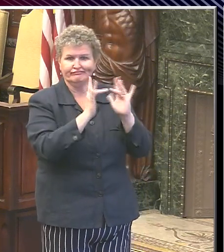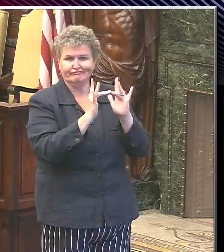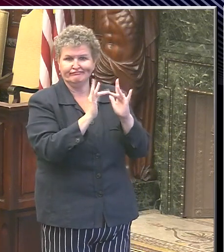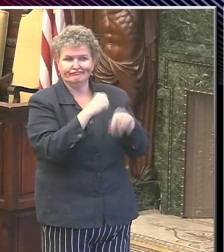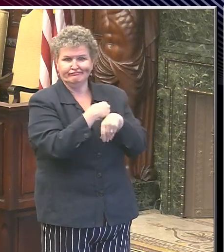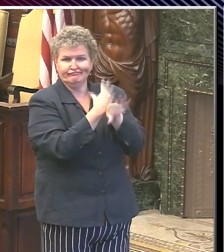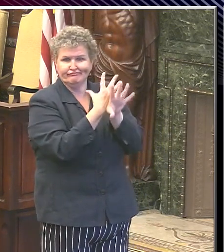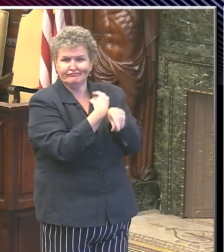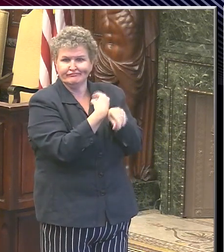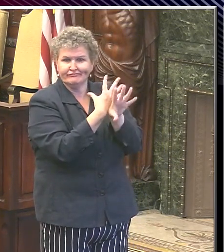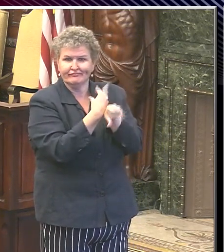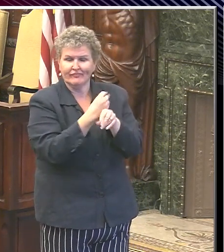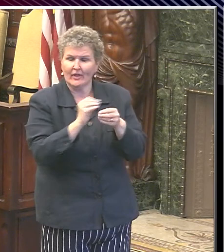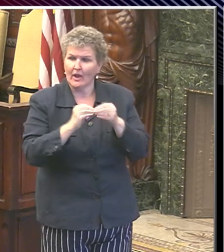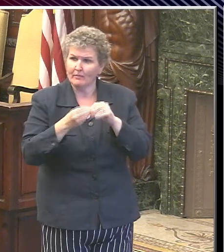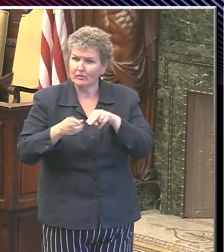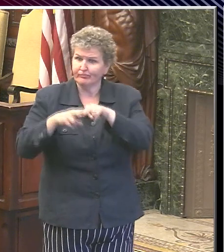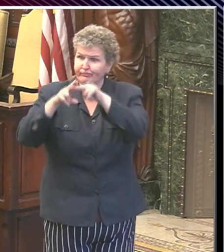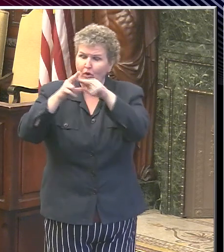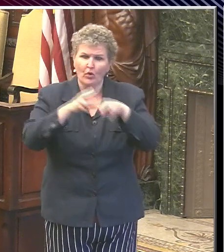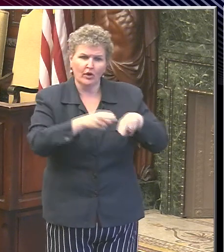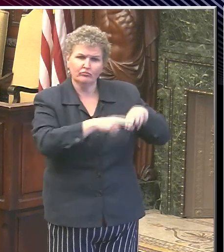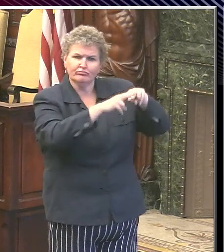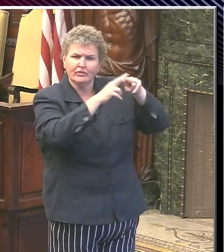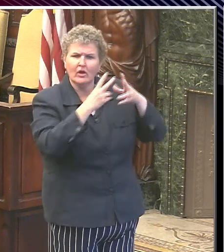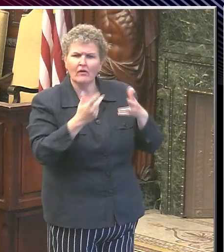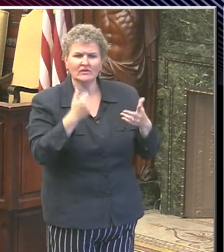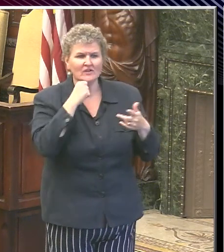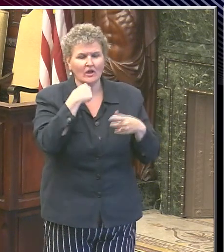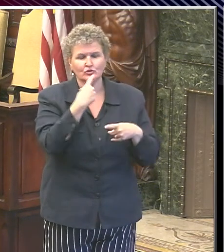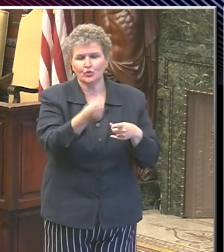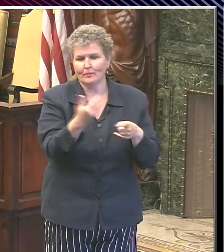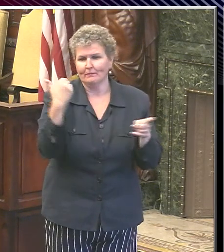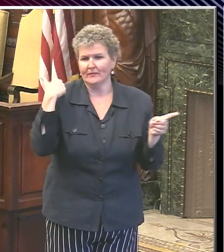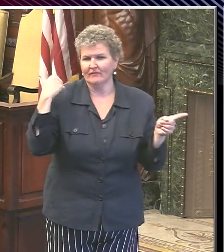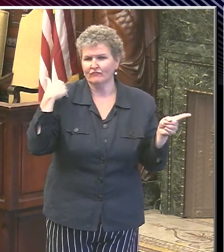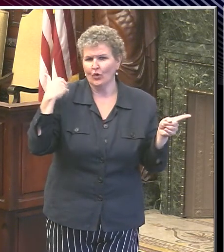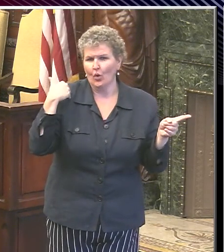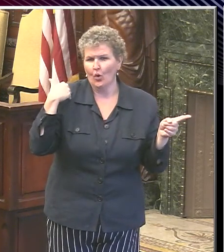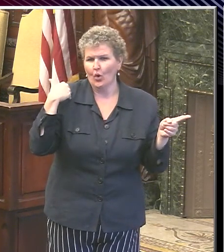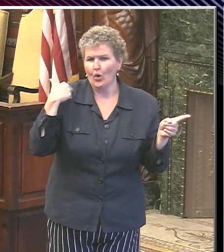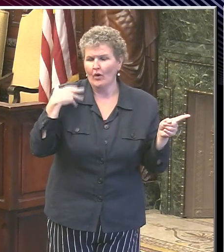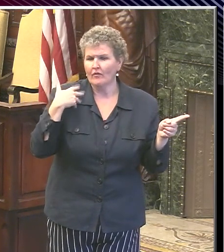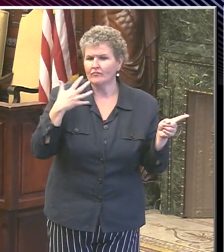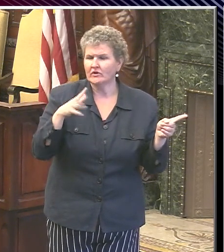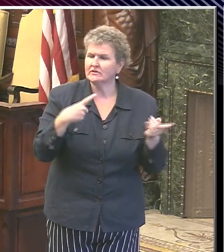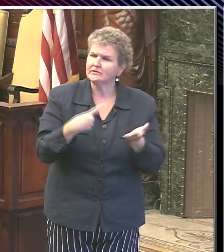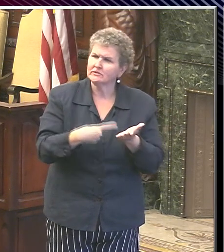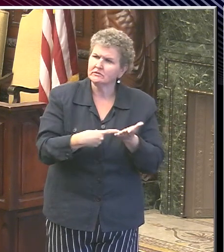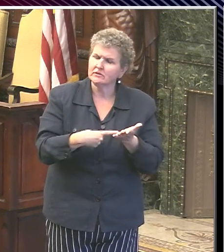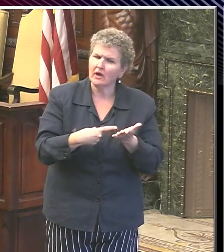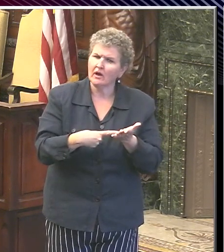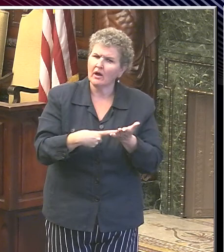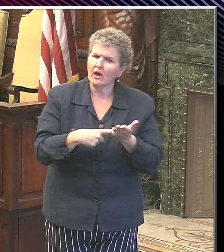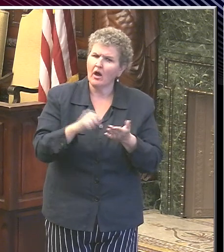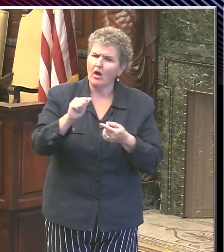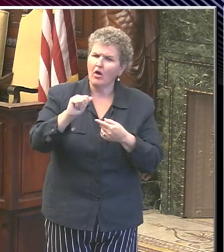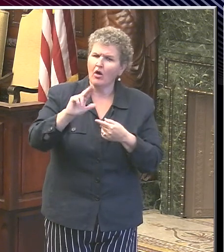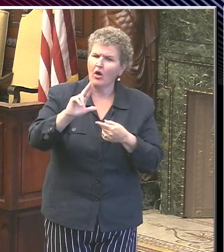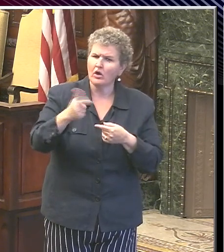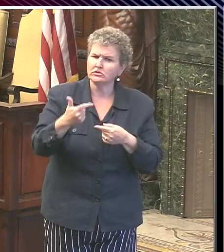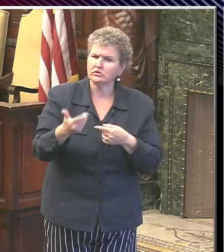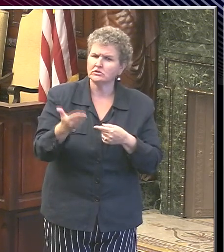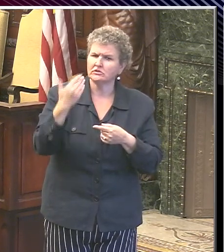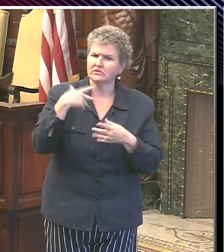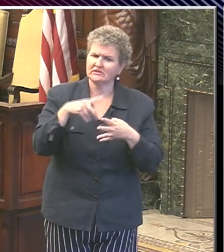Yeah, so what we said before, when there was a discussion about actually opening in August or in early September,